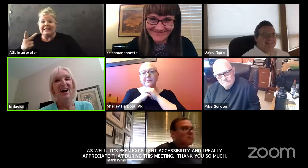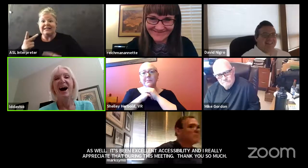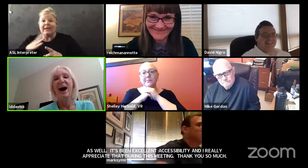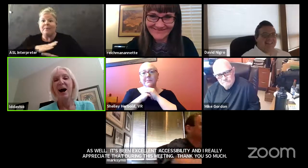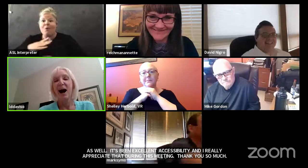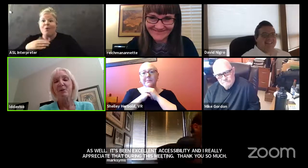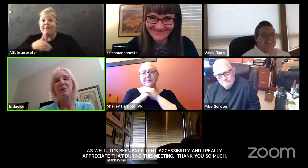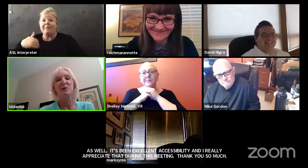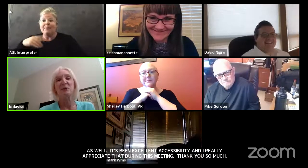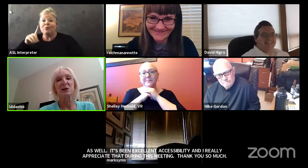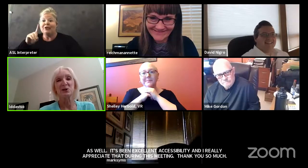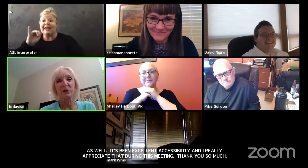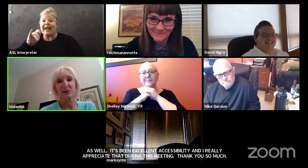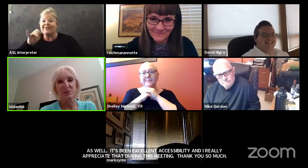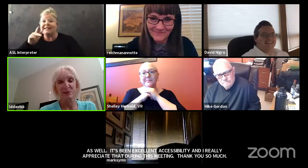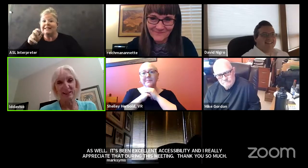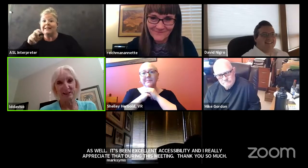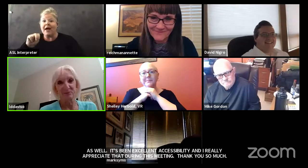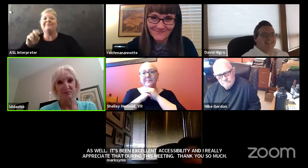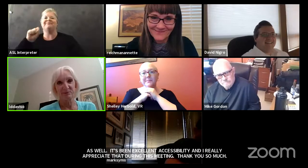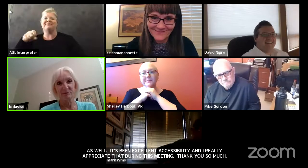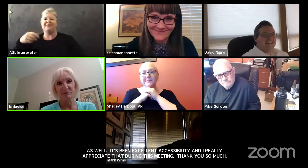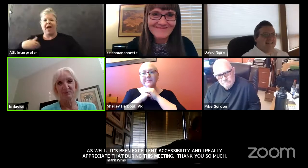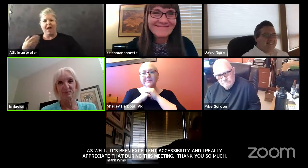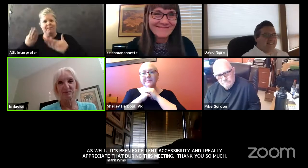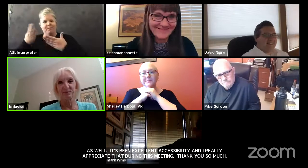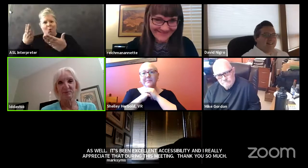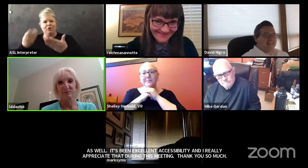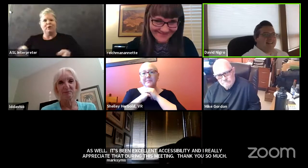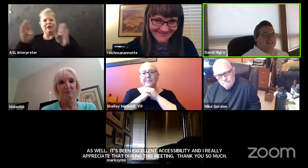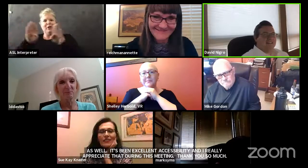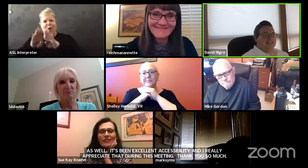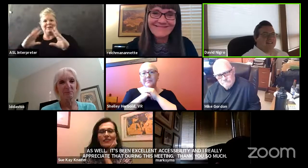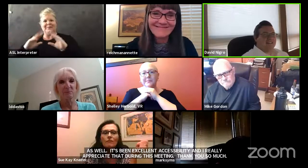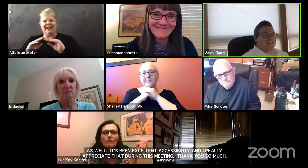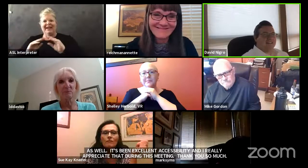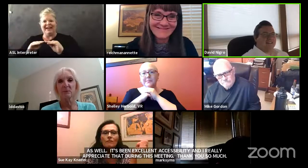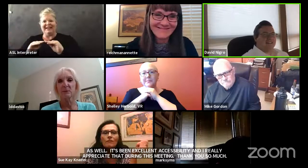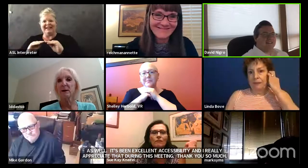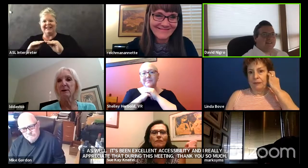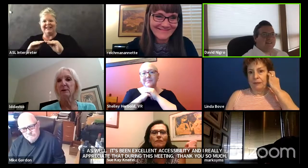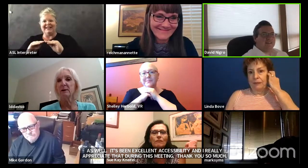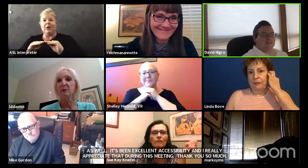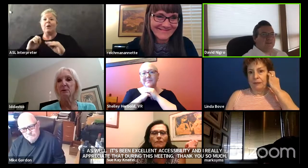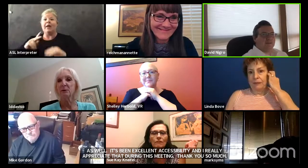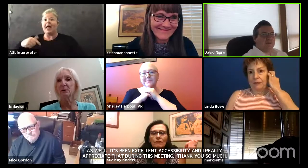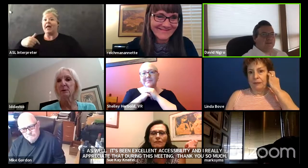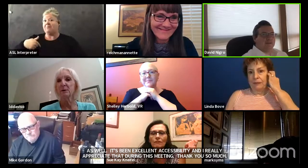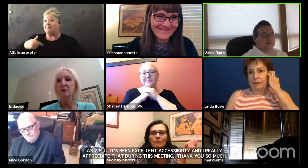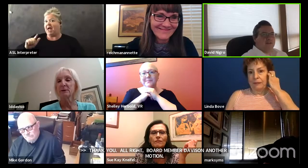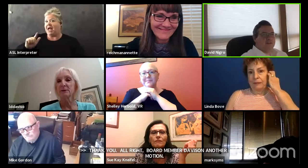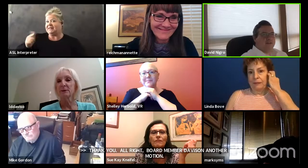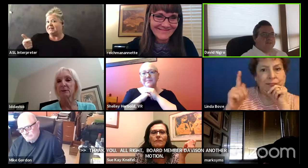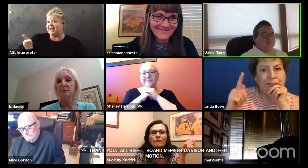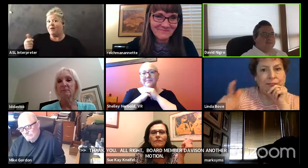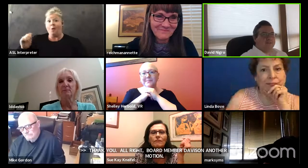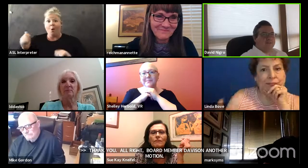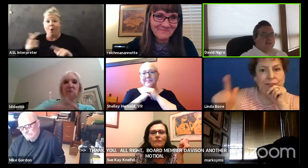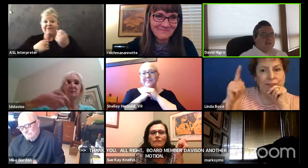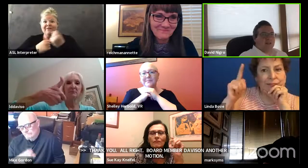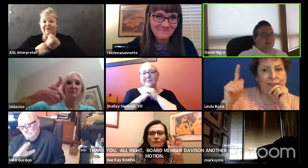i move that we adjourn this meeting uh all right i i i second are there all those in favor